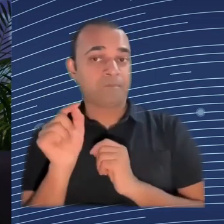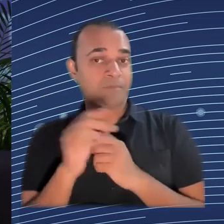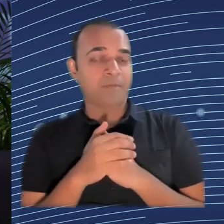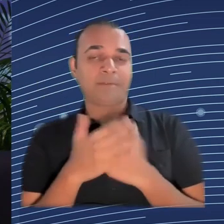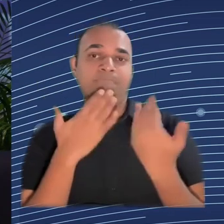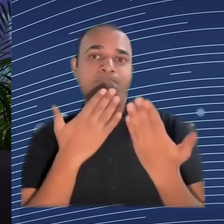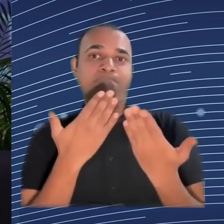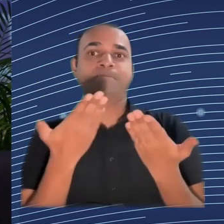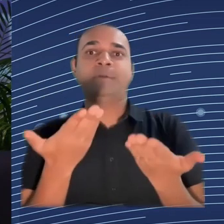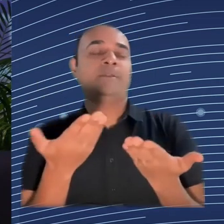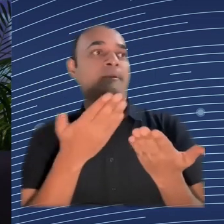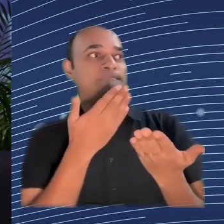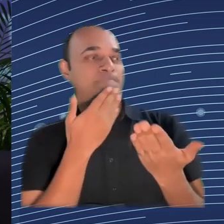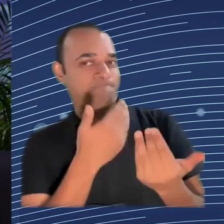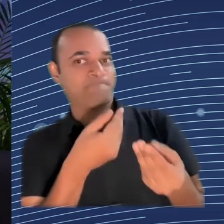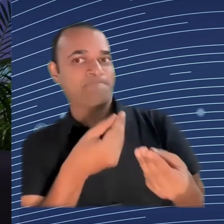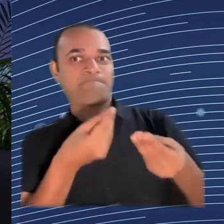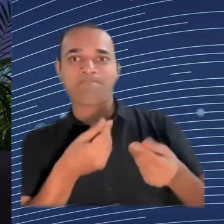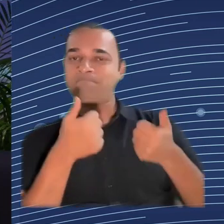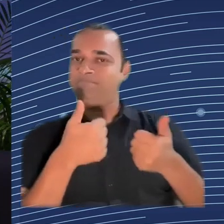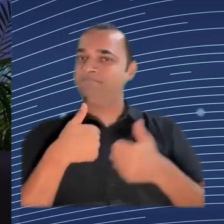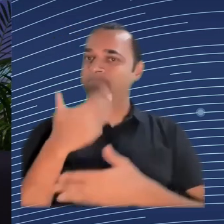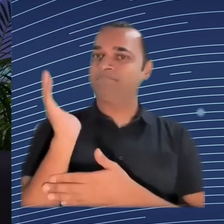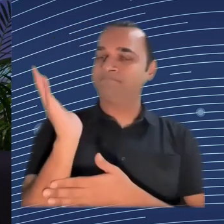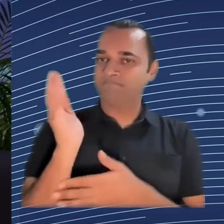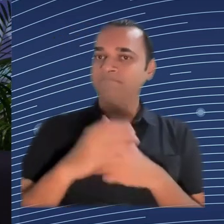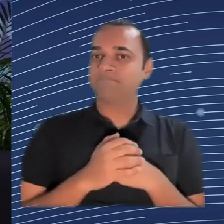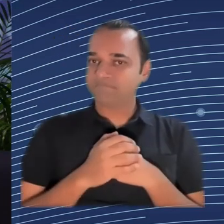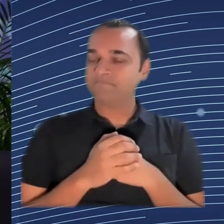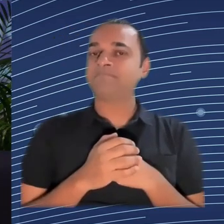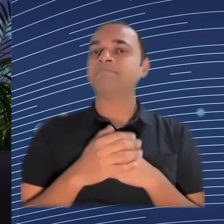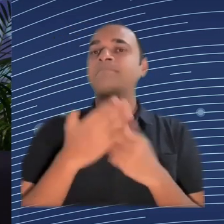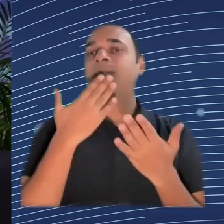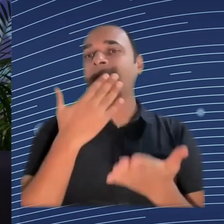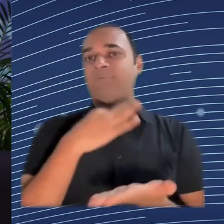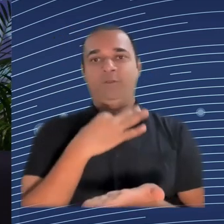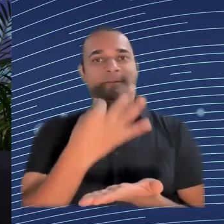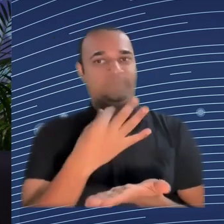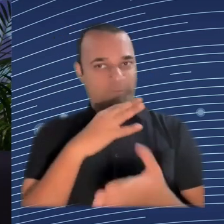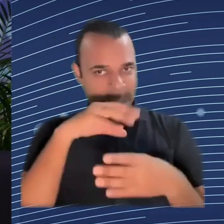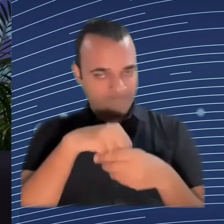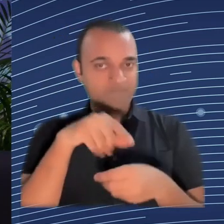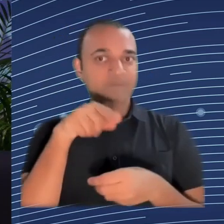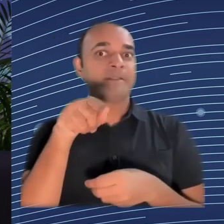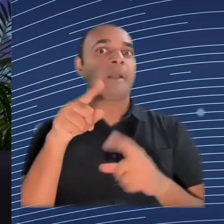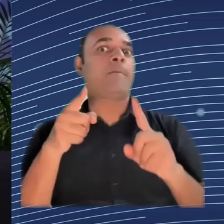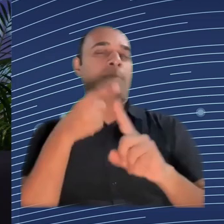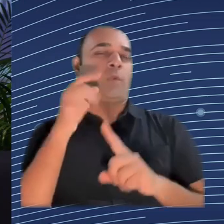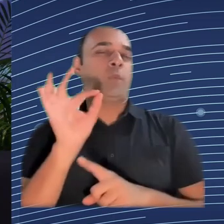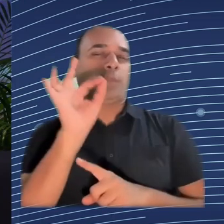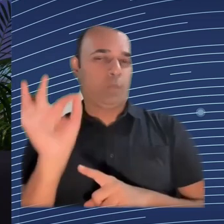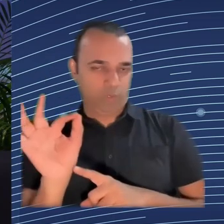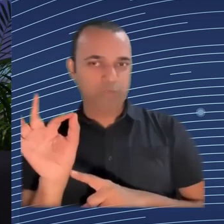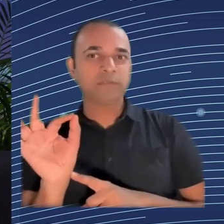the context. And coming back to some of the points you said, information is important, consultation not that much. I would say